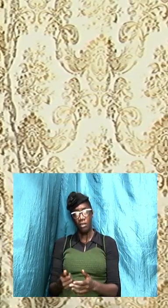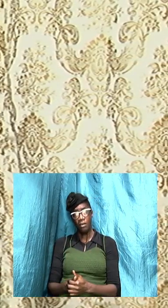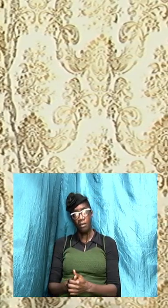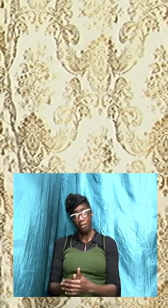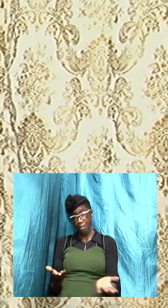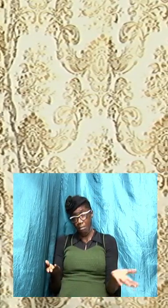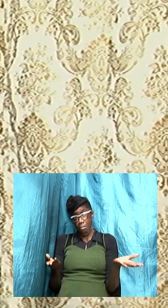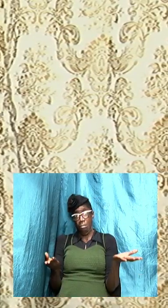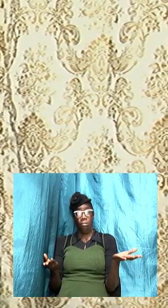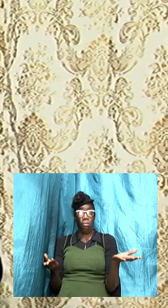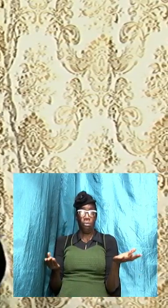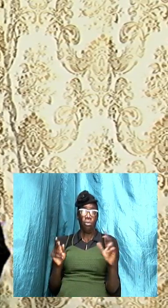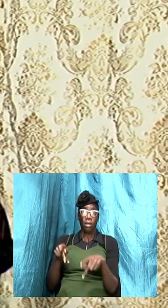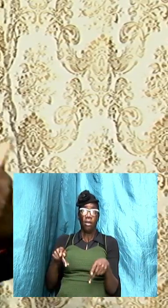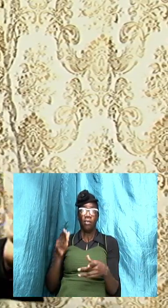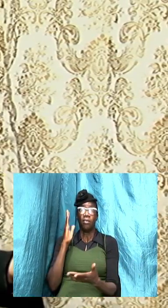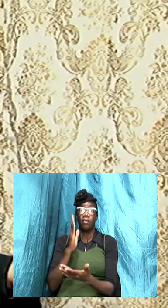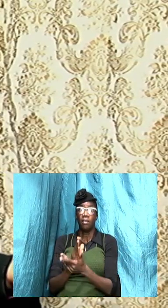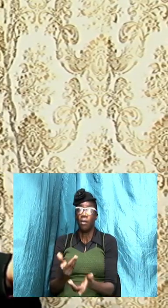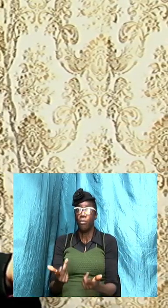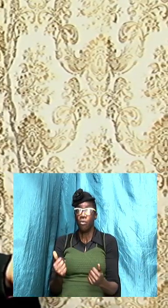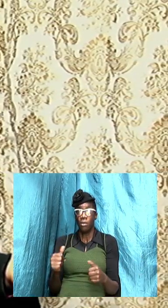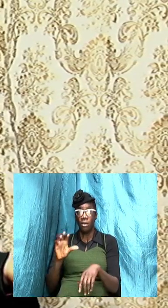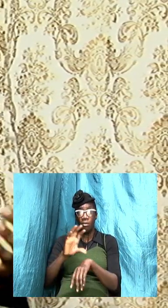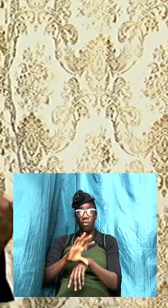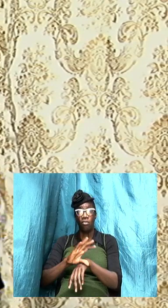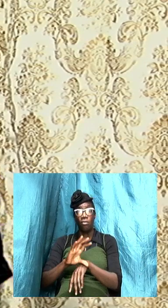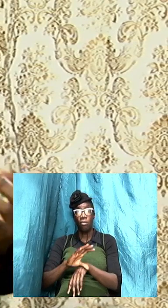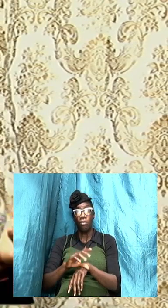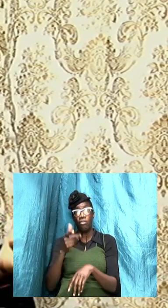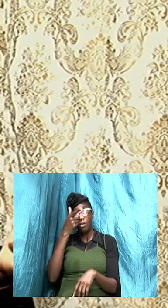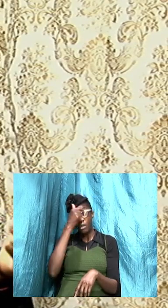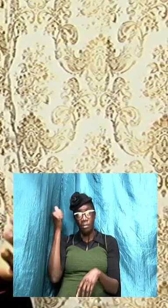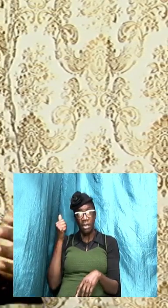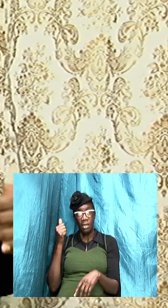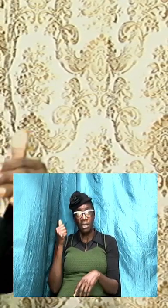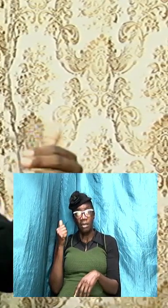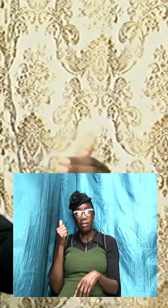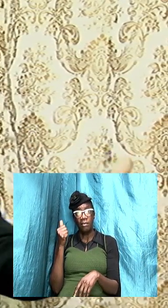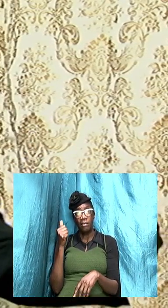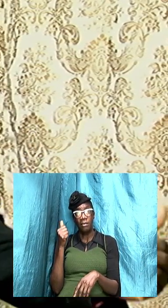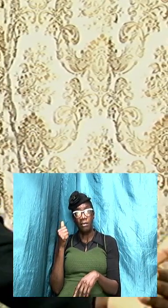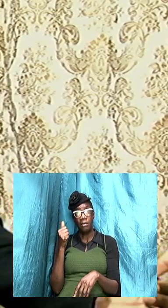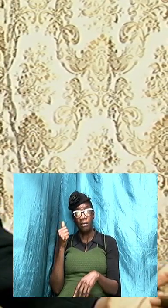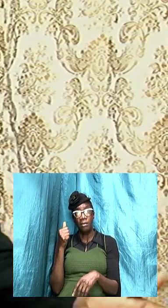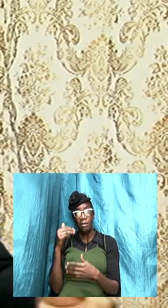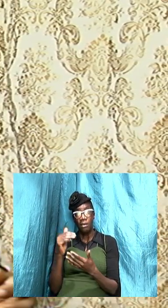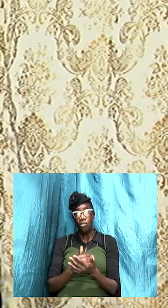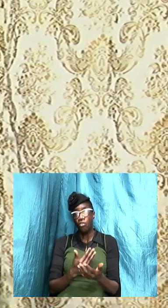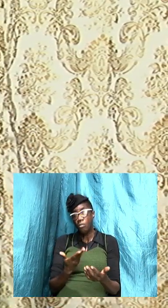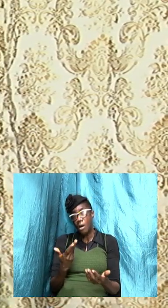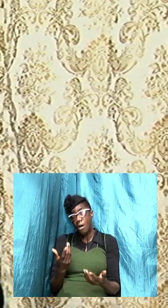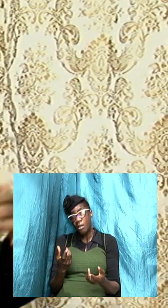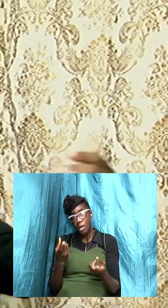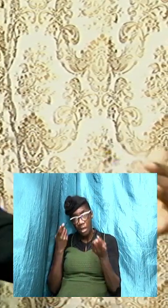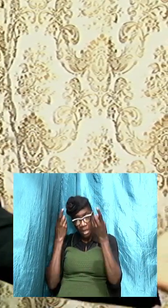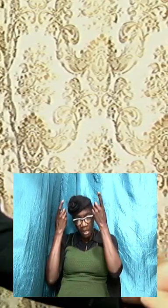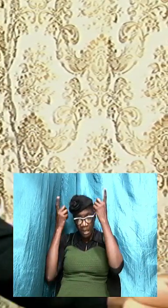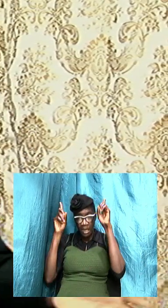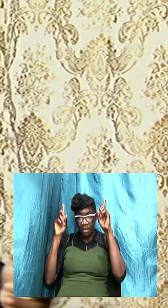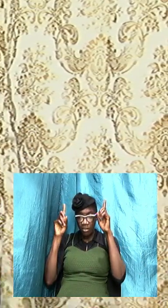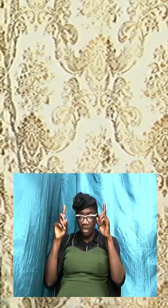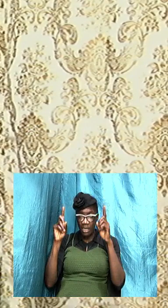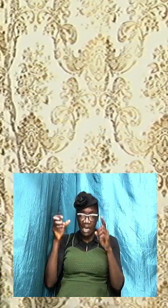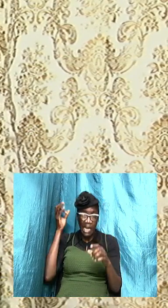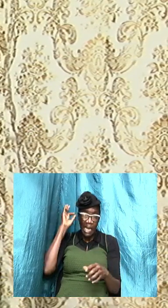and then persons stop coming to church because of some other doctrine lady must